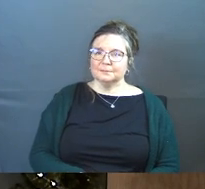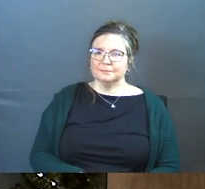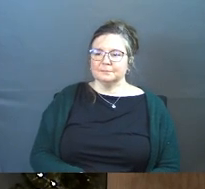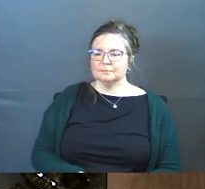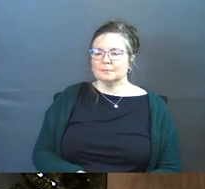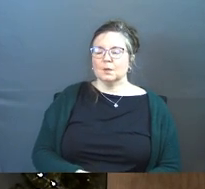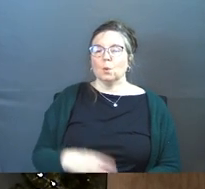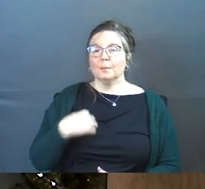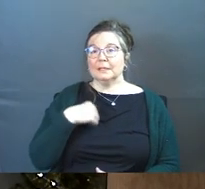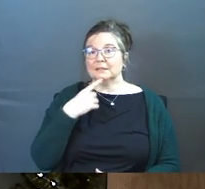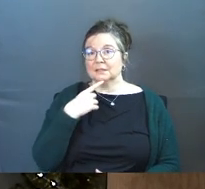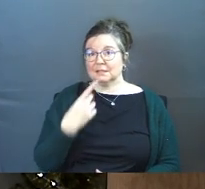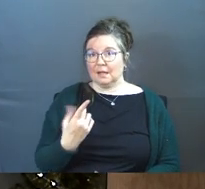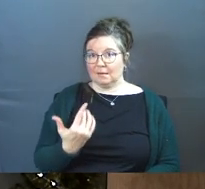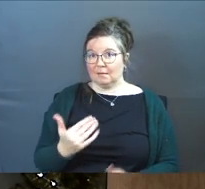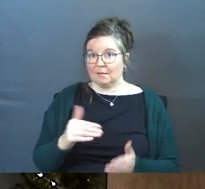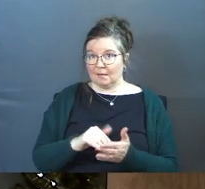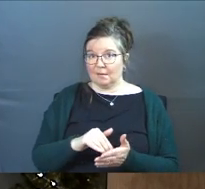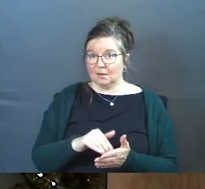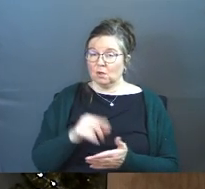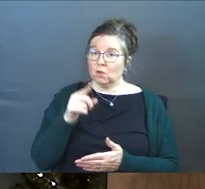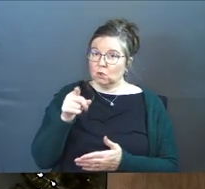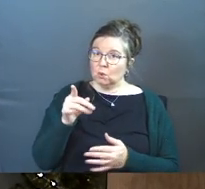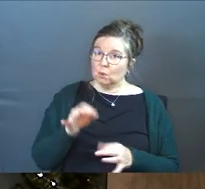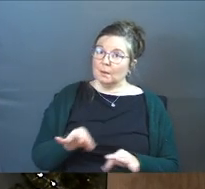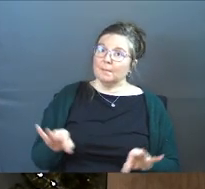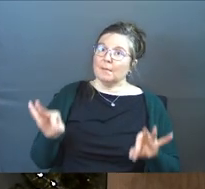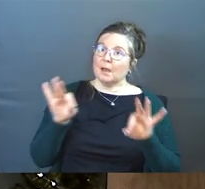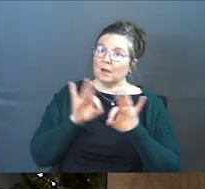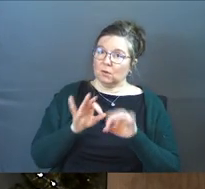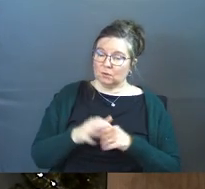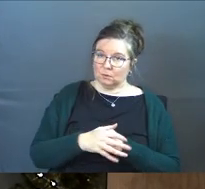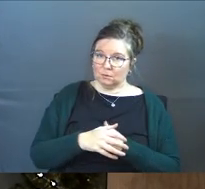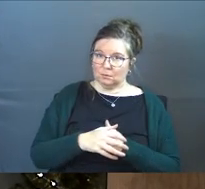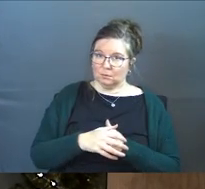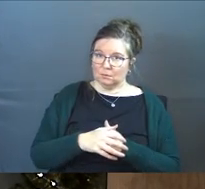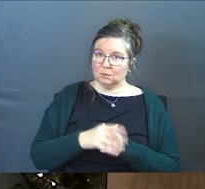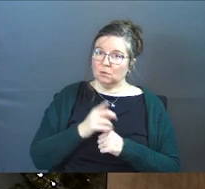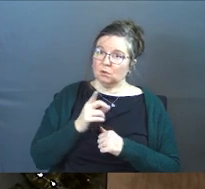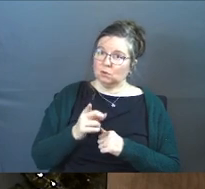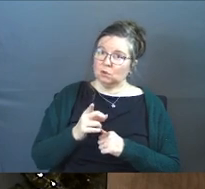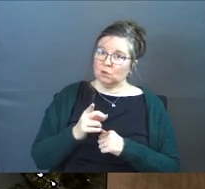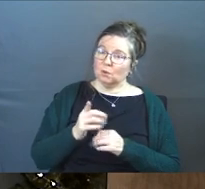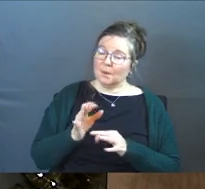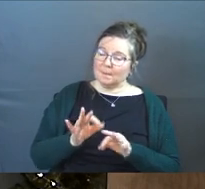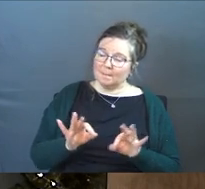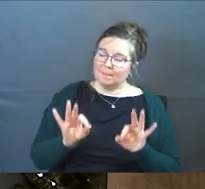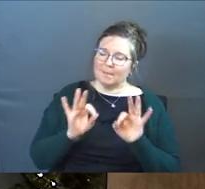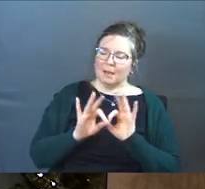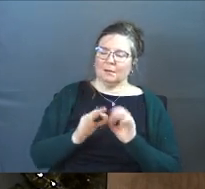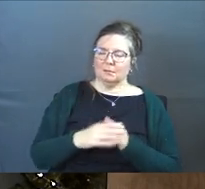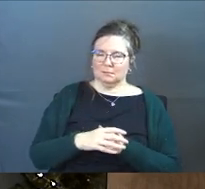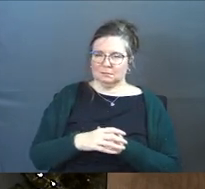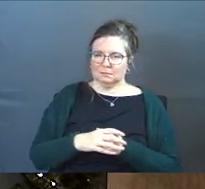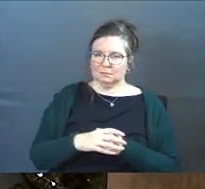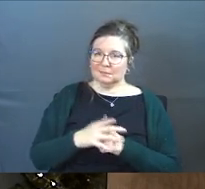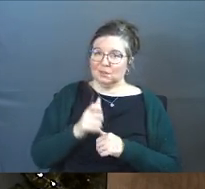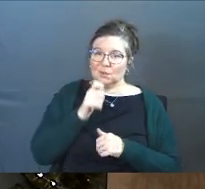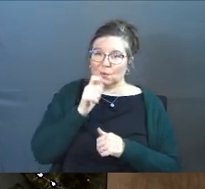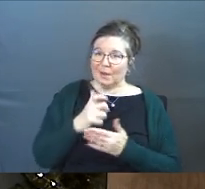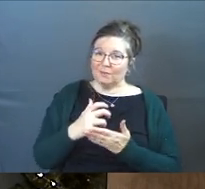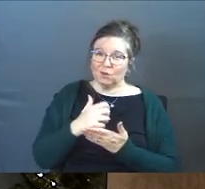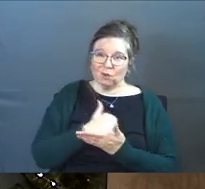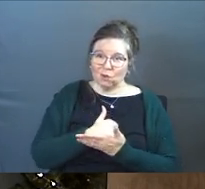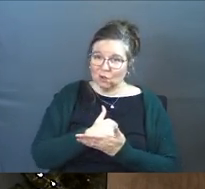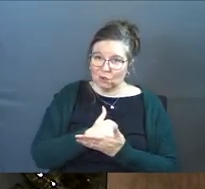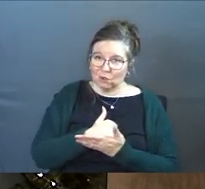so let me just say again you matter and you just matter and you don't have